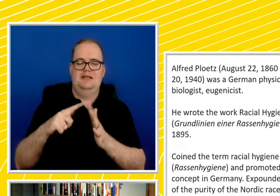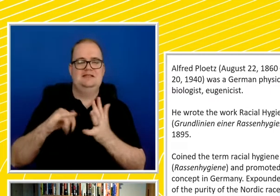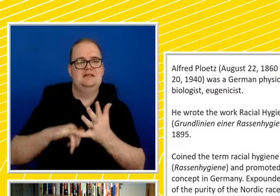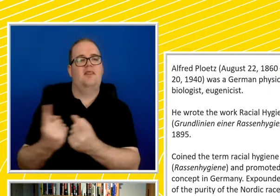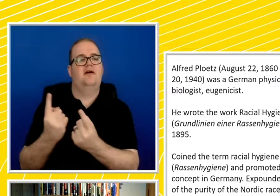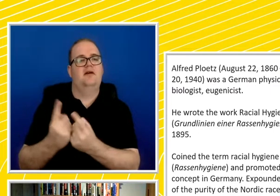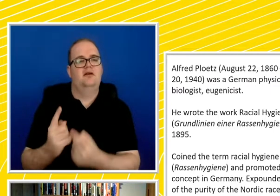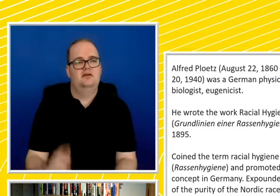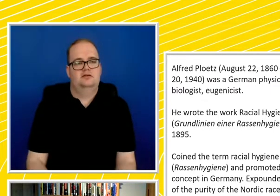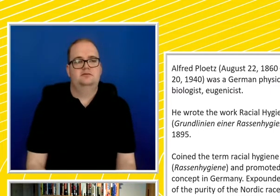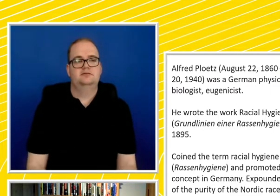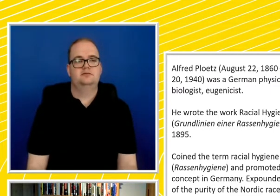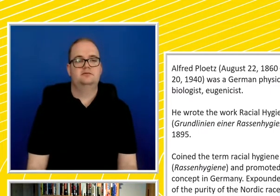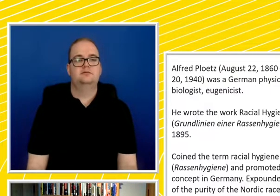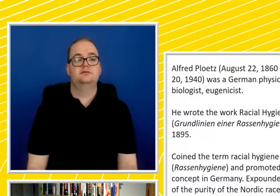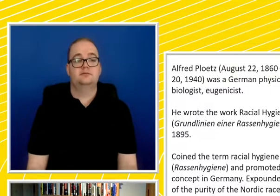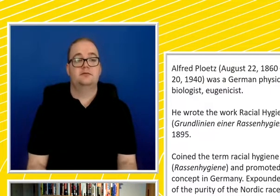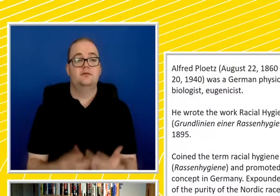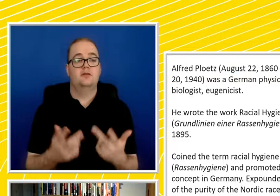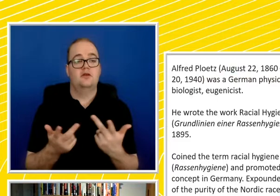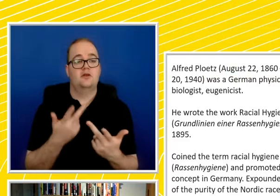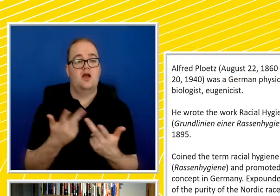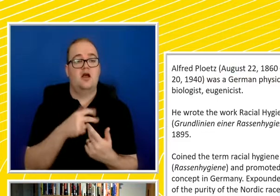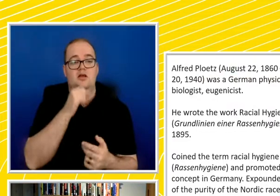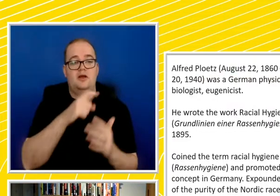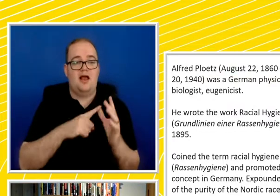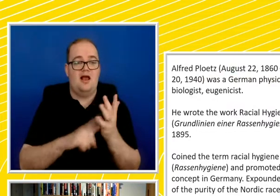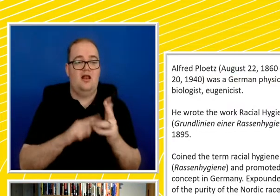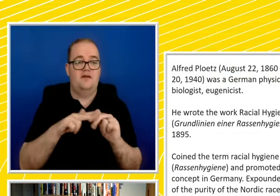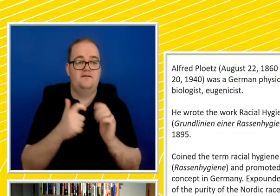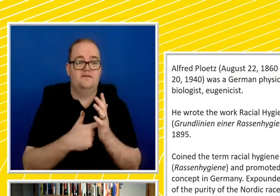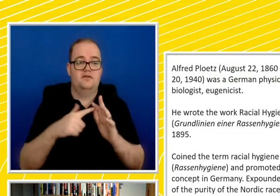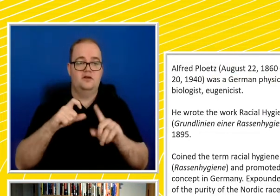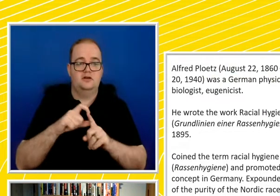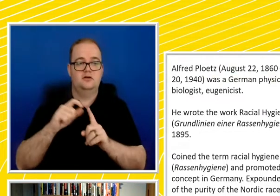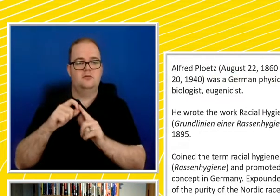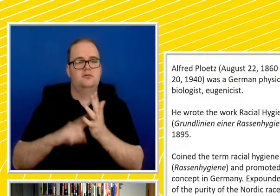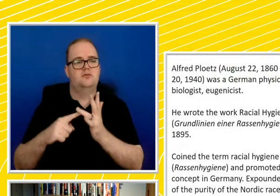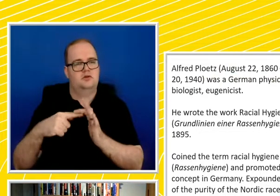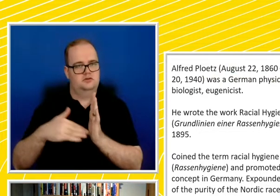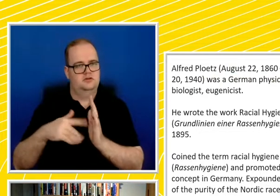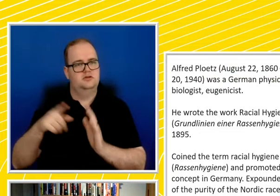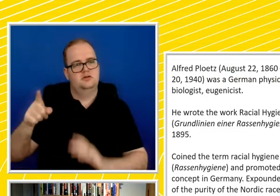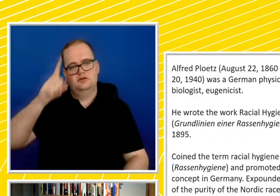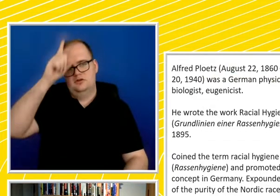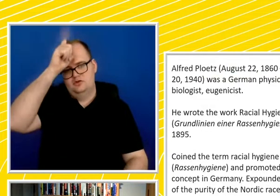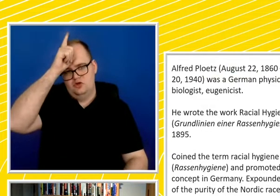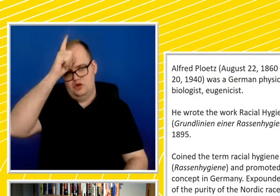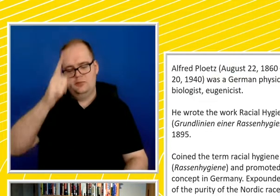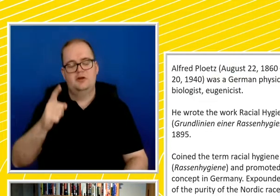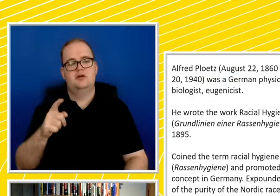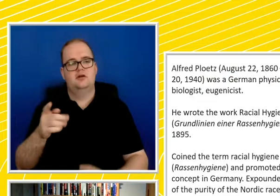Alfred Pertz is another German physician, another eugenicist. He attended the early meetings of the